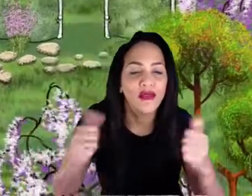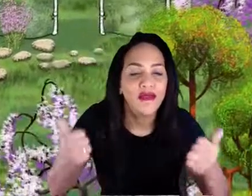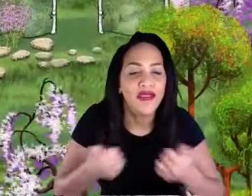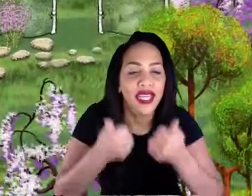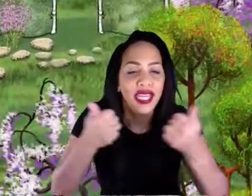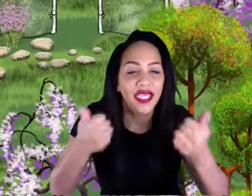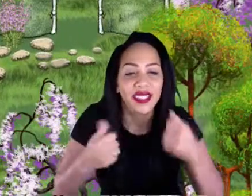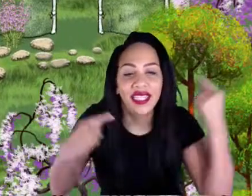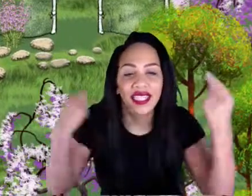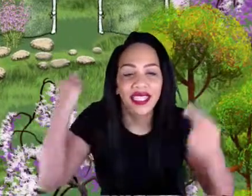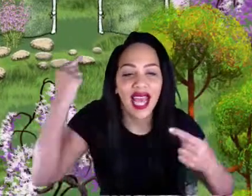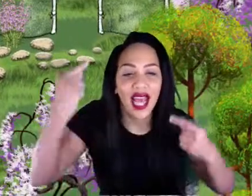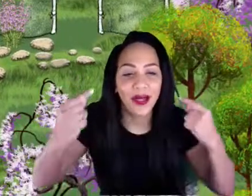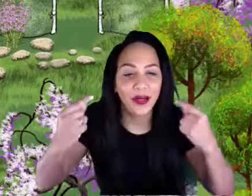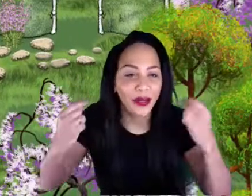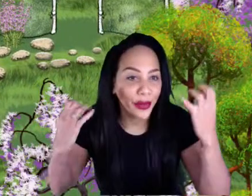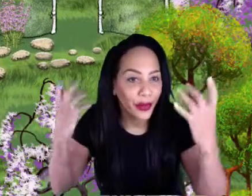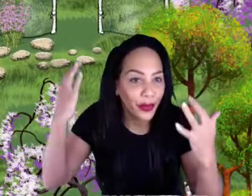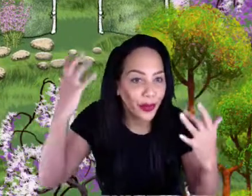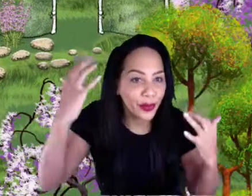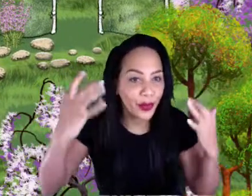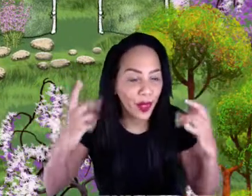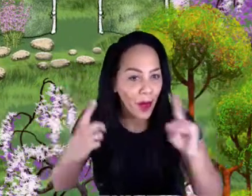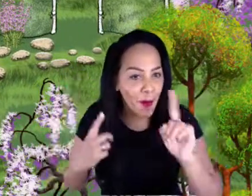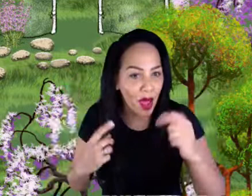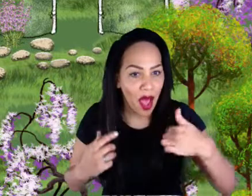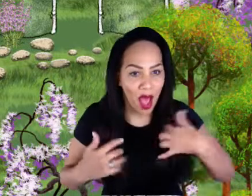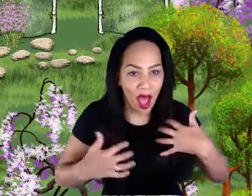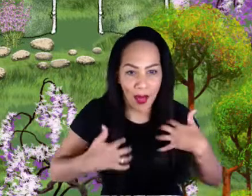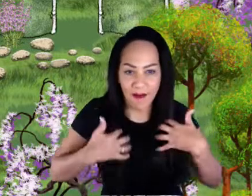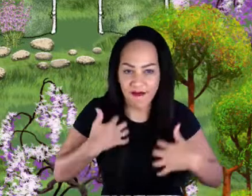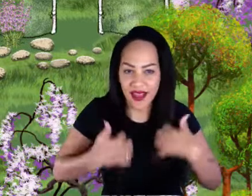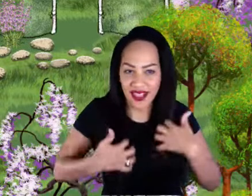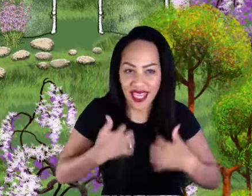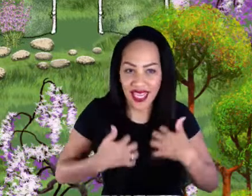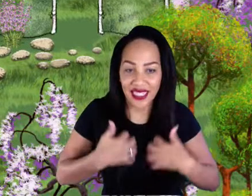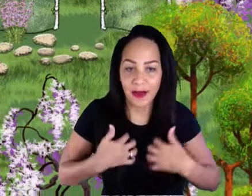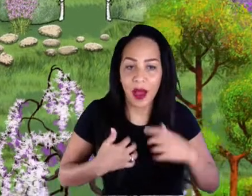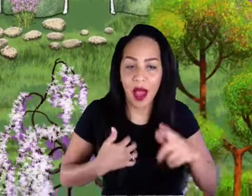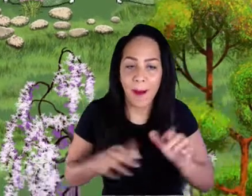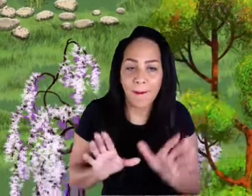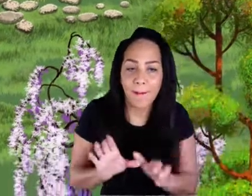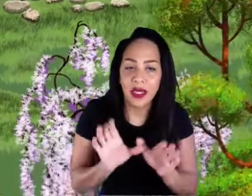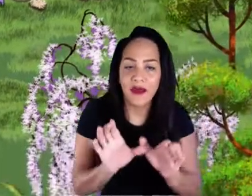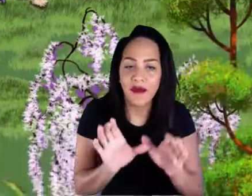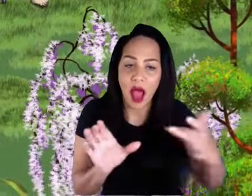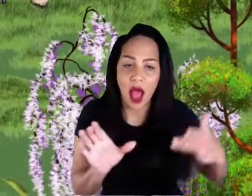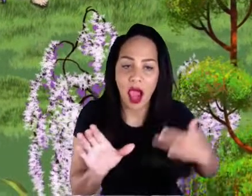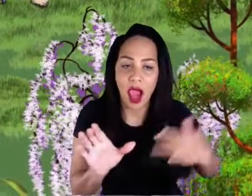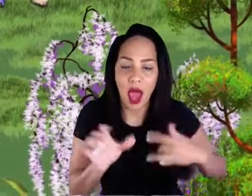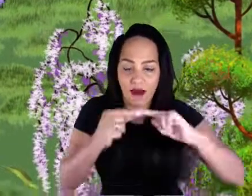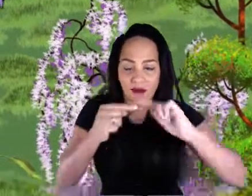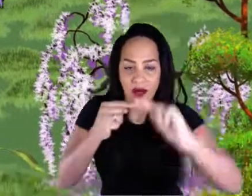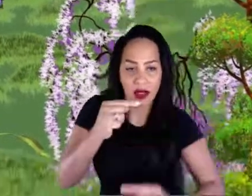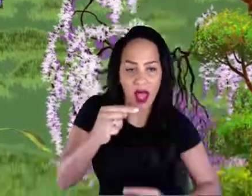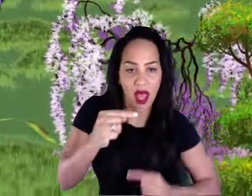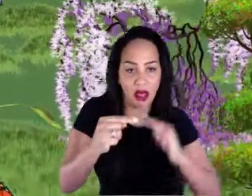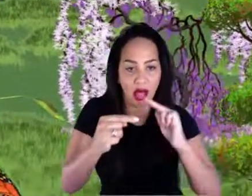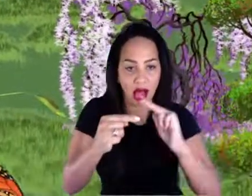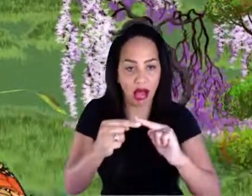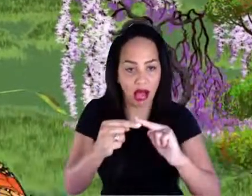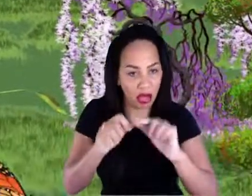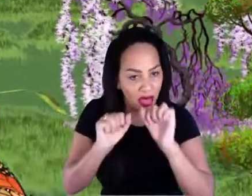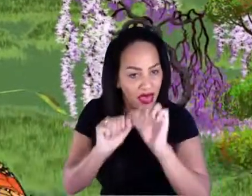But I'm fascinated by the journey, the life cycle of the butterfly. Actually, I'll demonstrate down